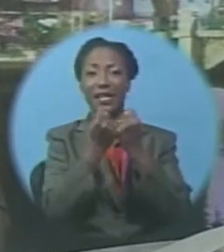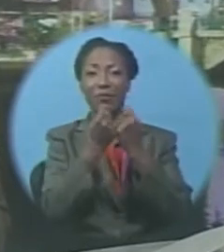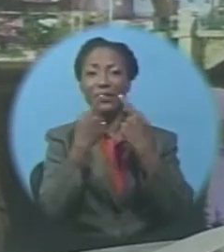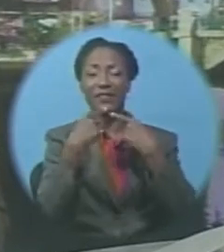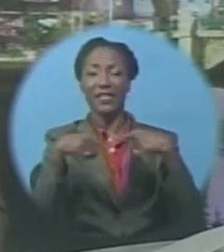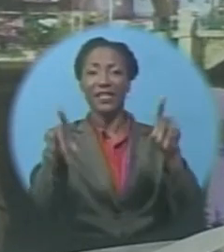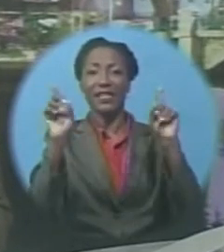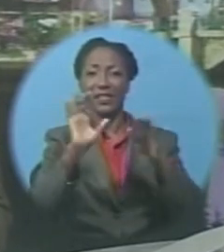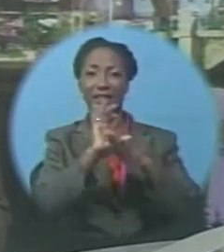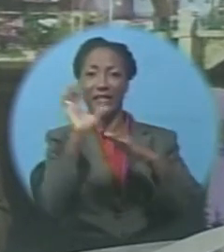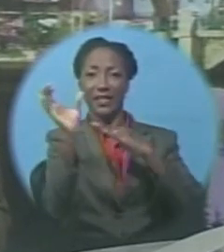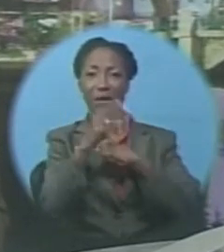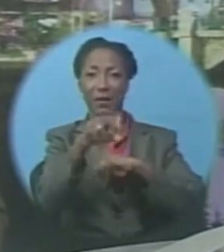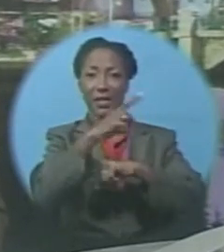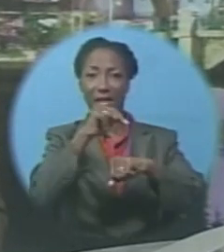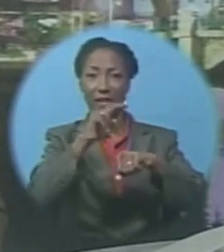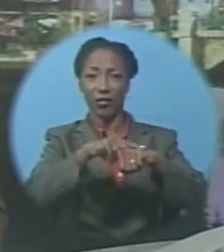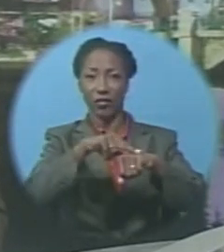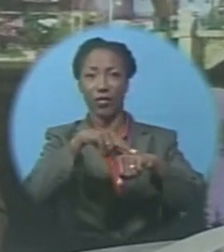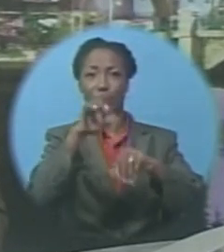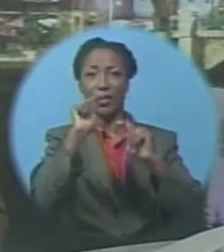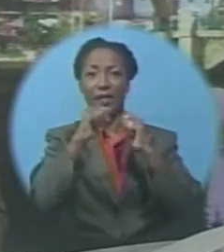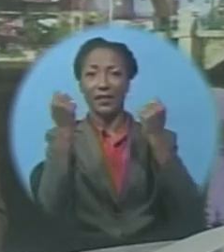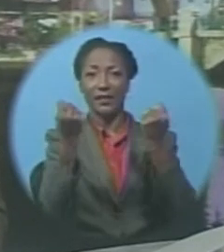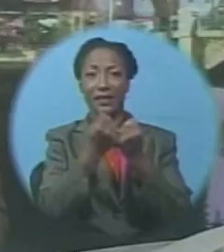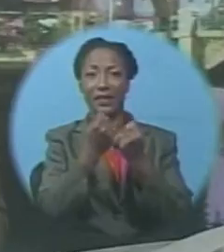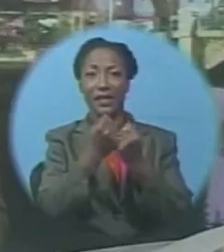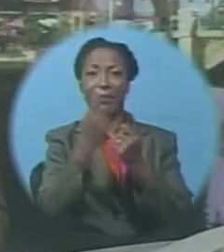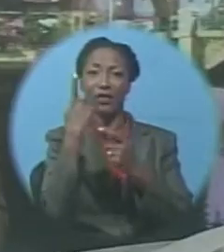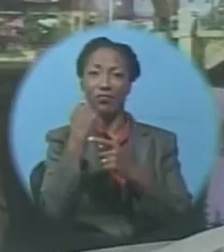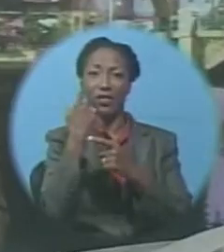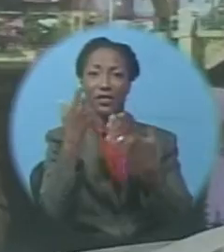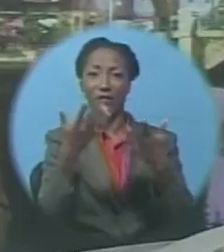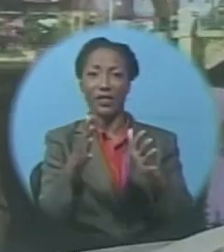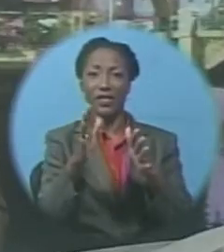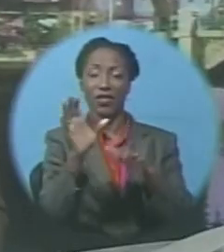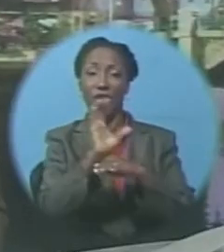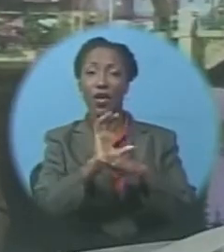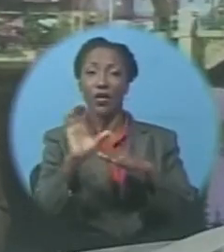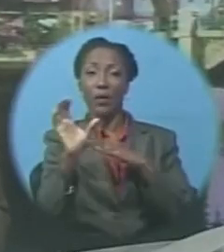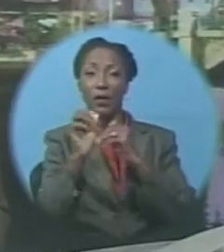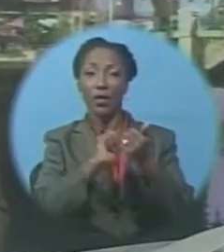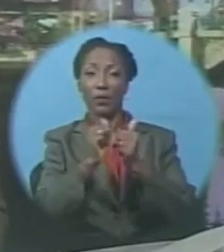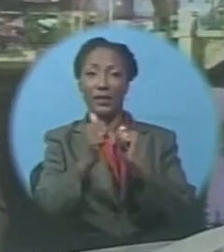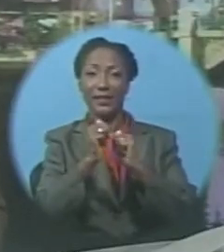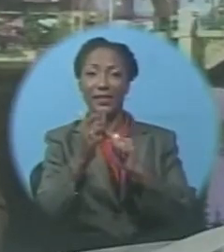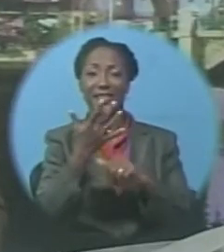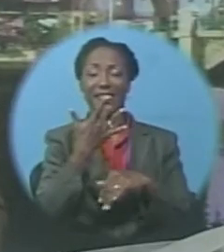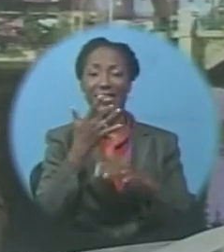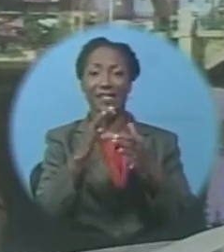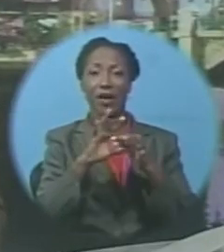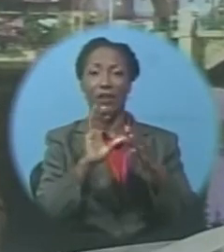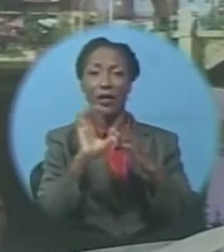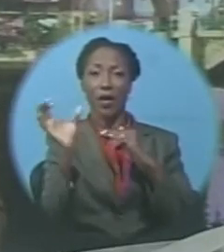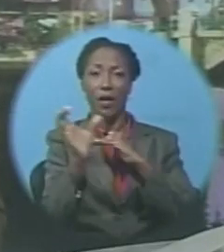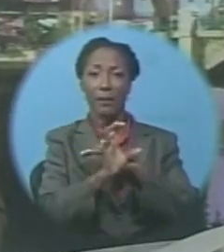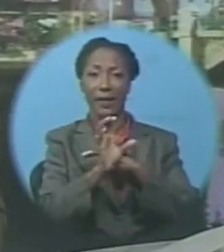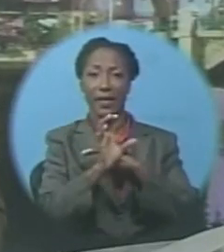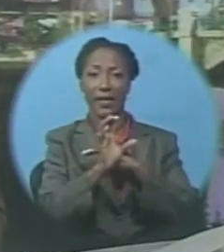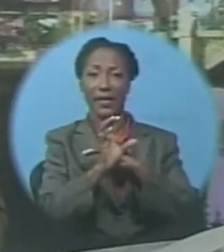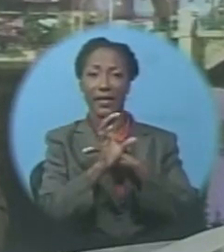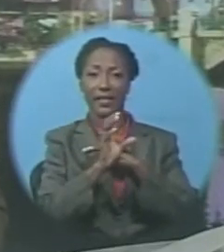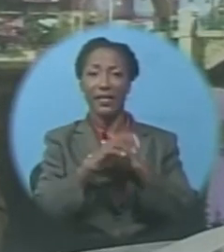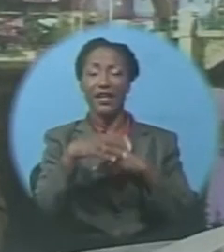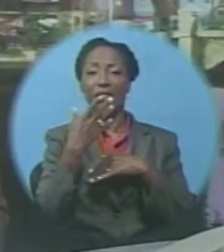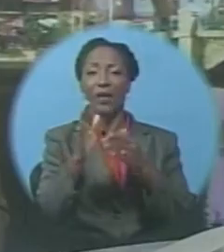team of the year in the recently concluded Taste of the Caribbean competition held in Miami The team members were publicly hailed at a